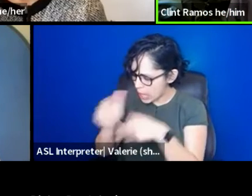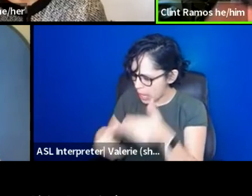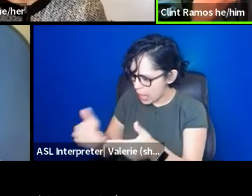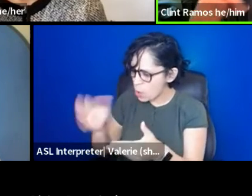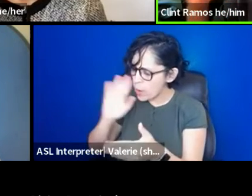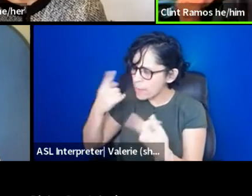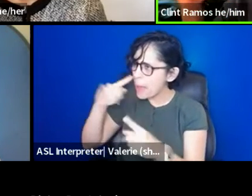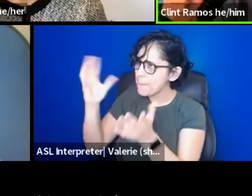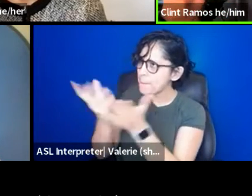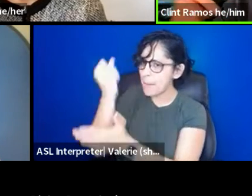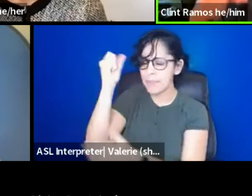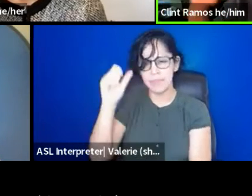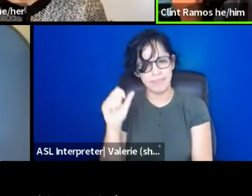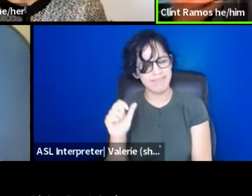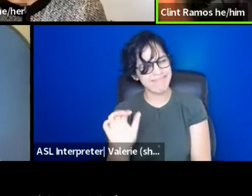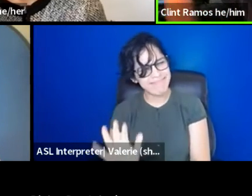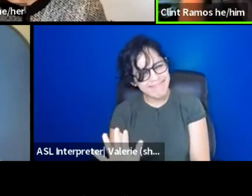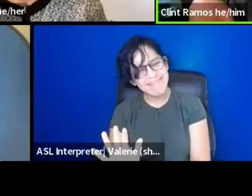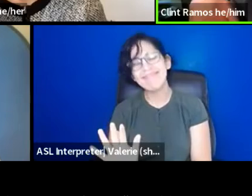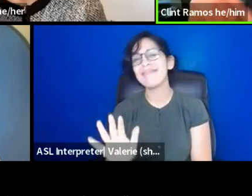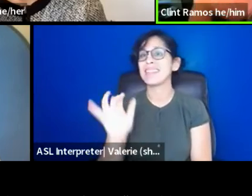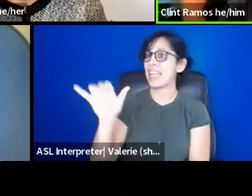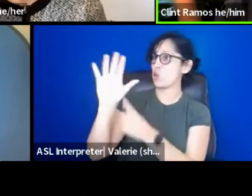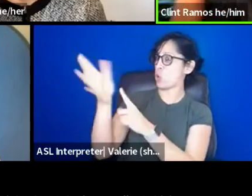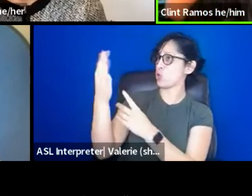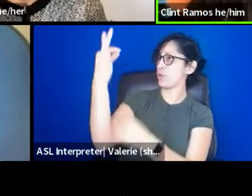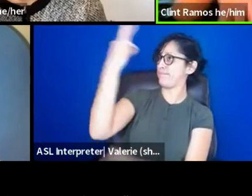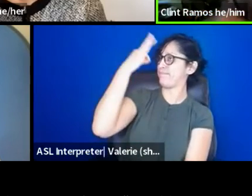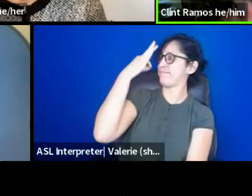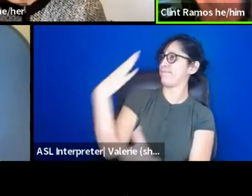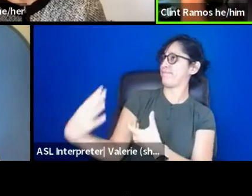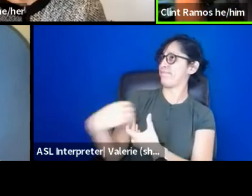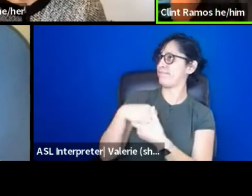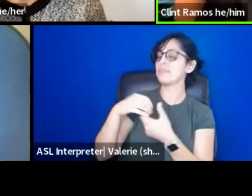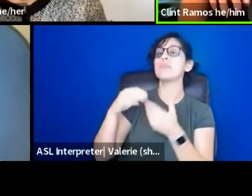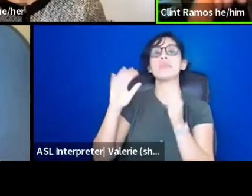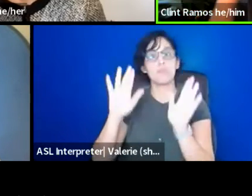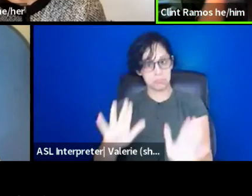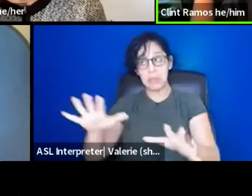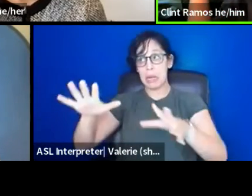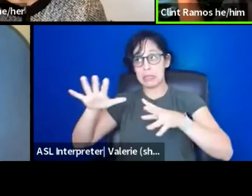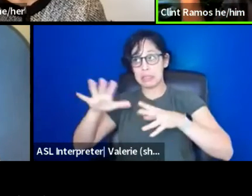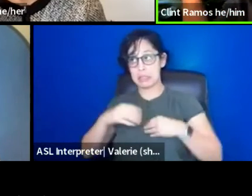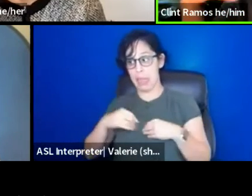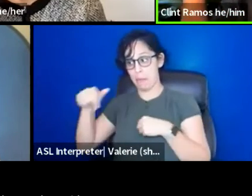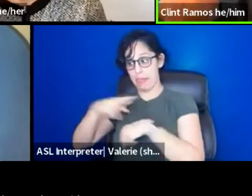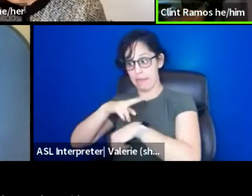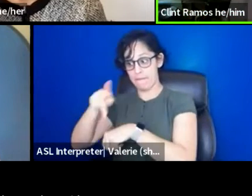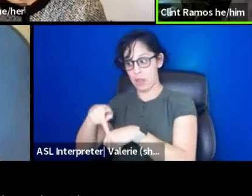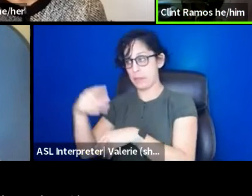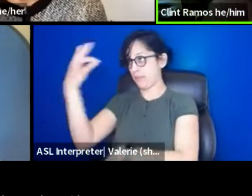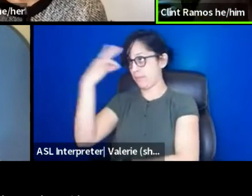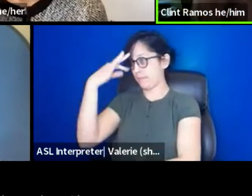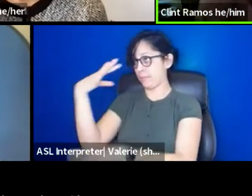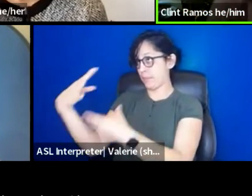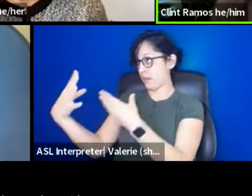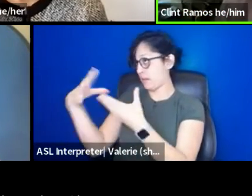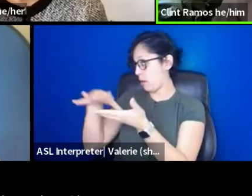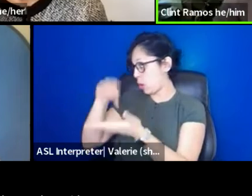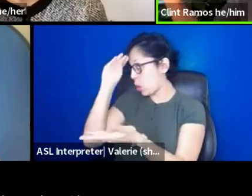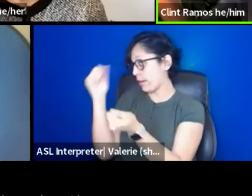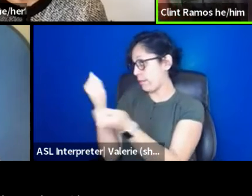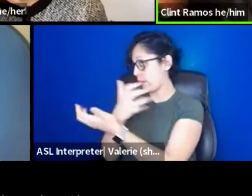actually, I think part of that has been cultural. And then when I moved here, right? So I come into this country thinking this and like, you know, being